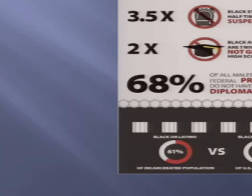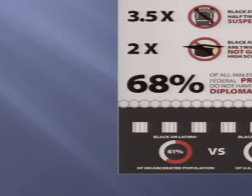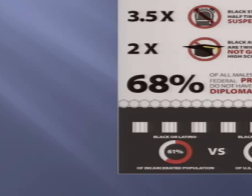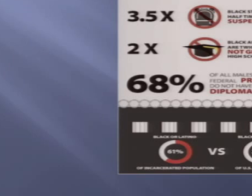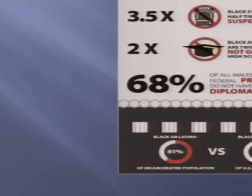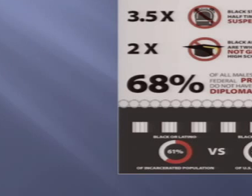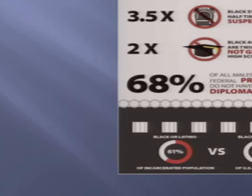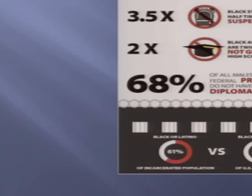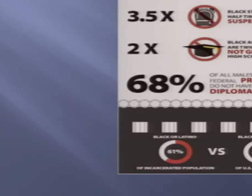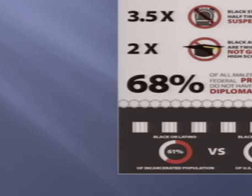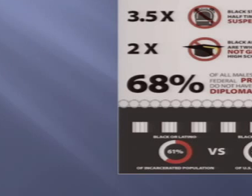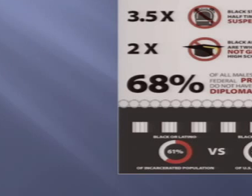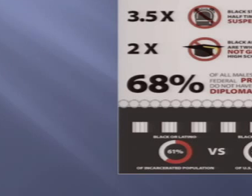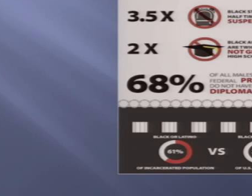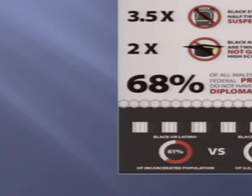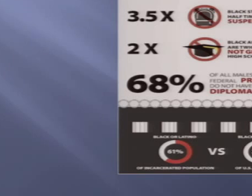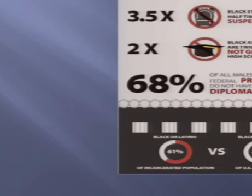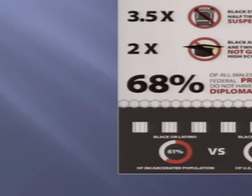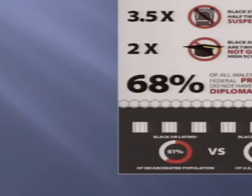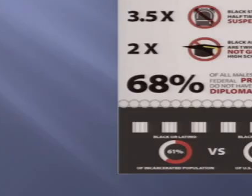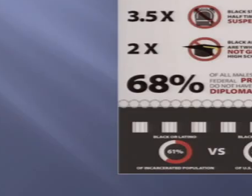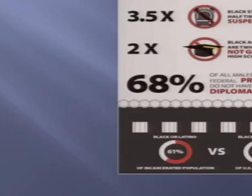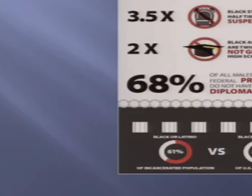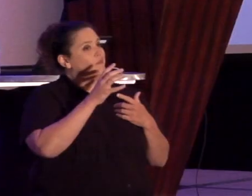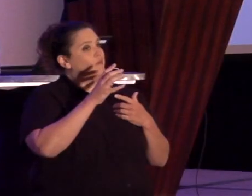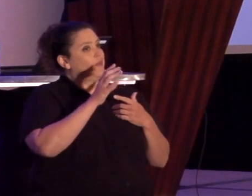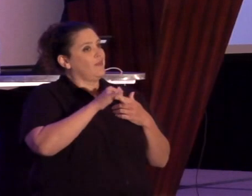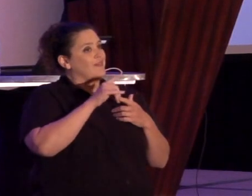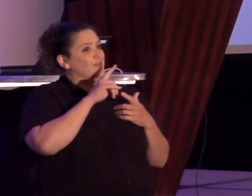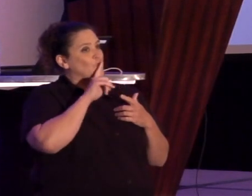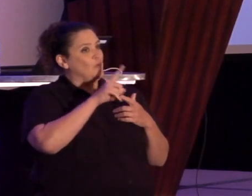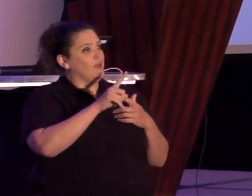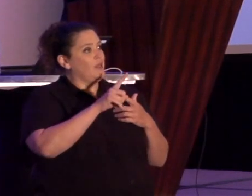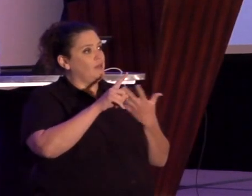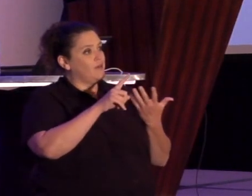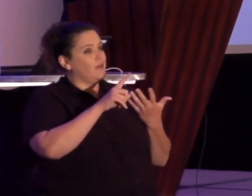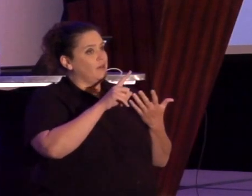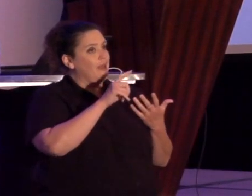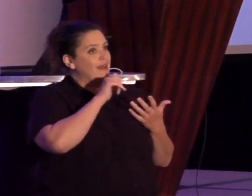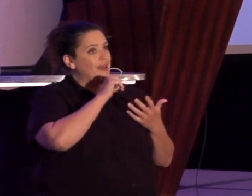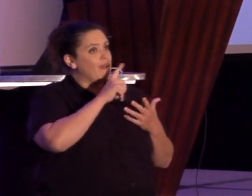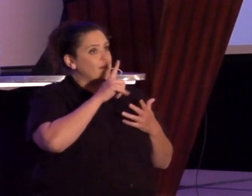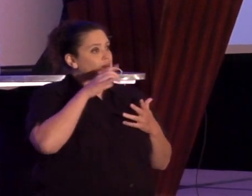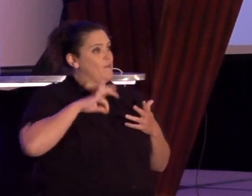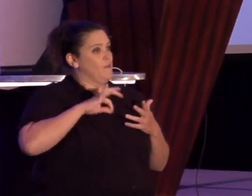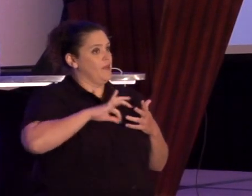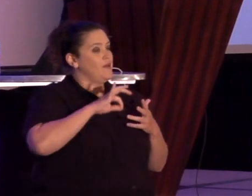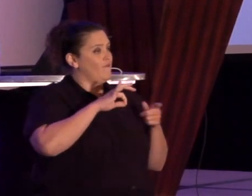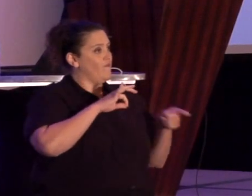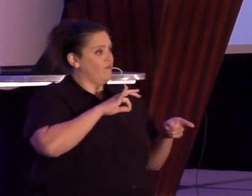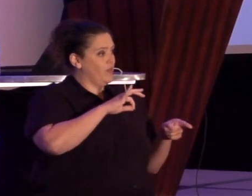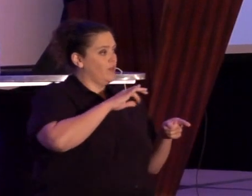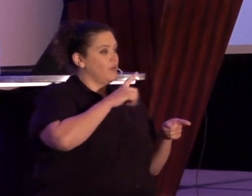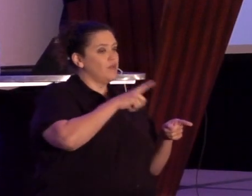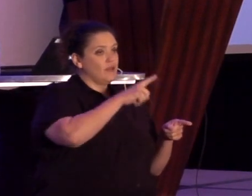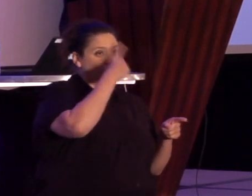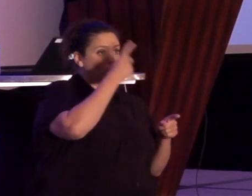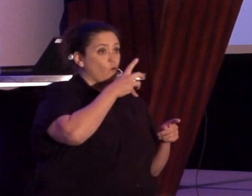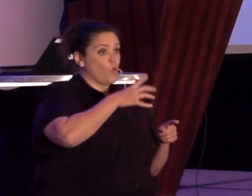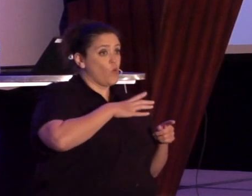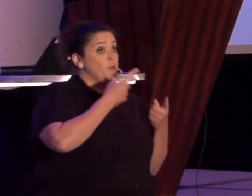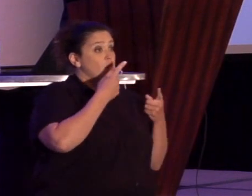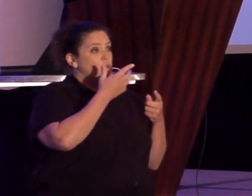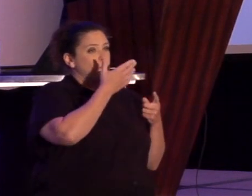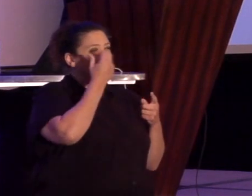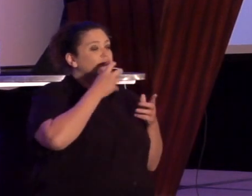control on demand, is ultimately not tenable for women of color, particularly African American women, given